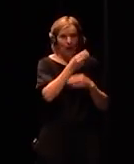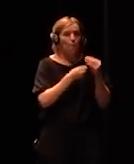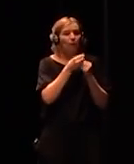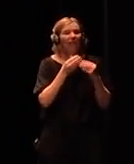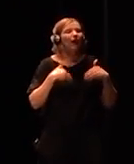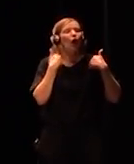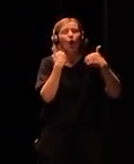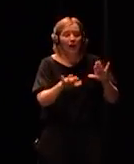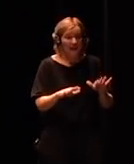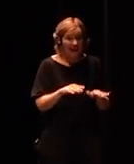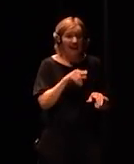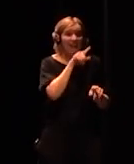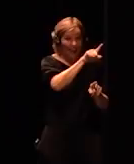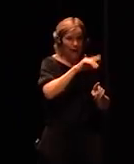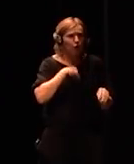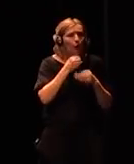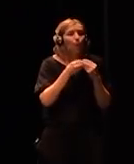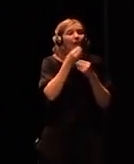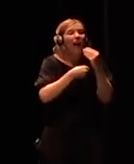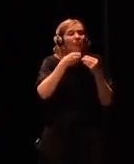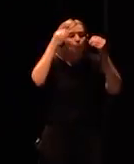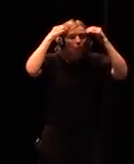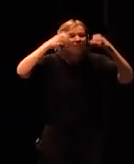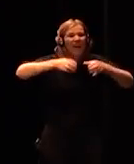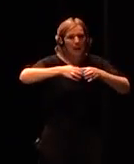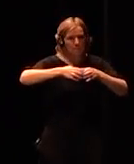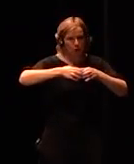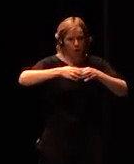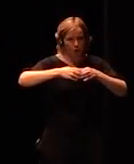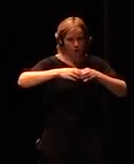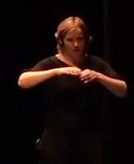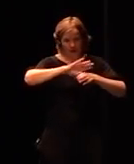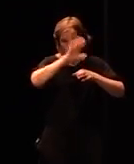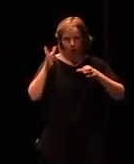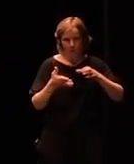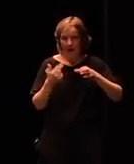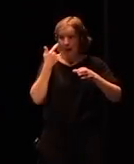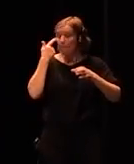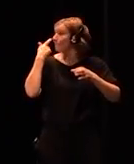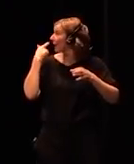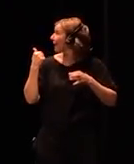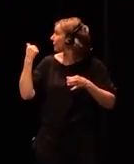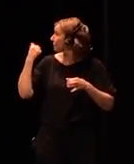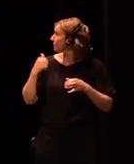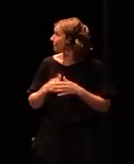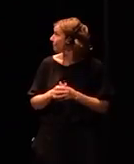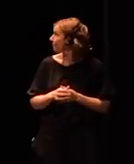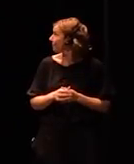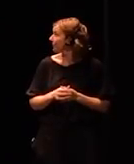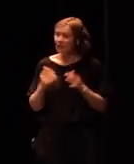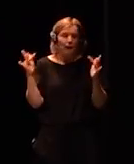a global brain to look at us look at the internet of things connecting cars houses 14 trillion